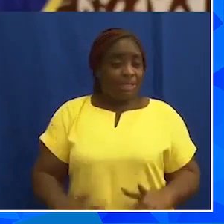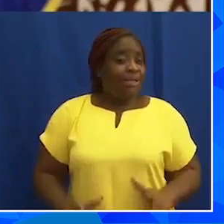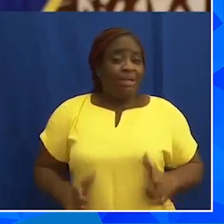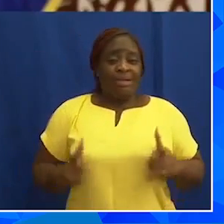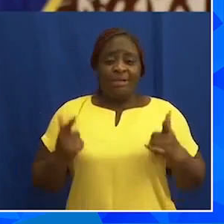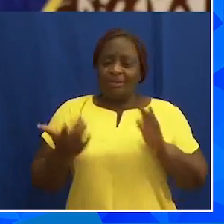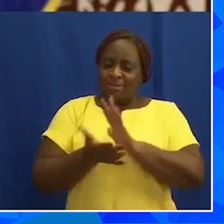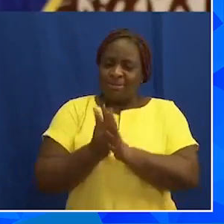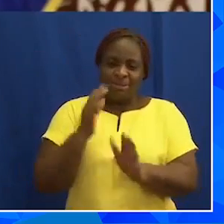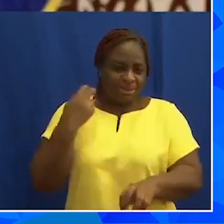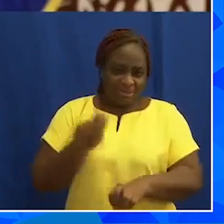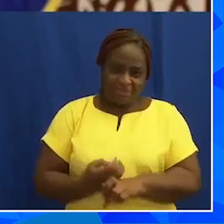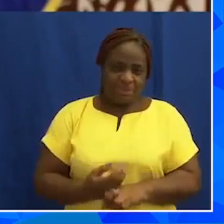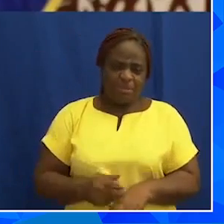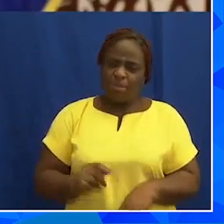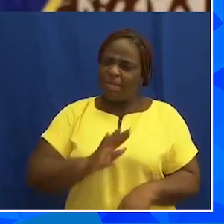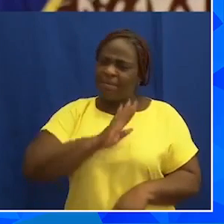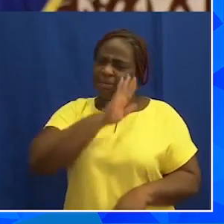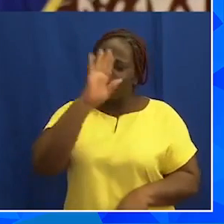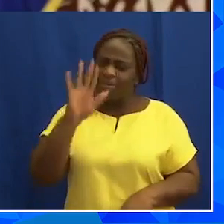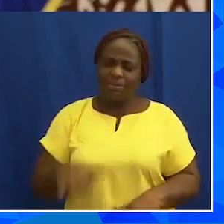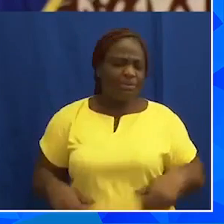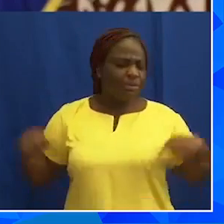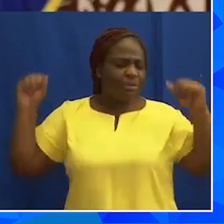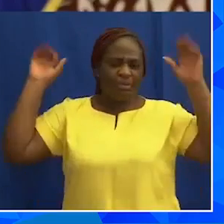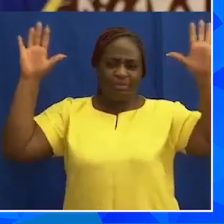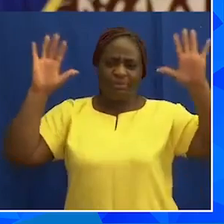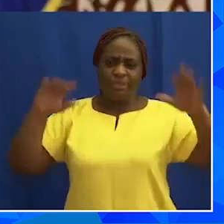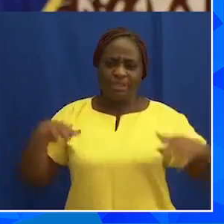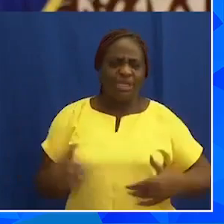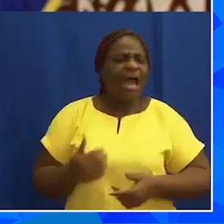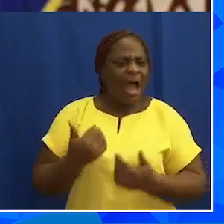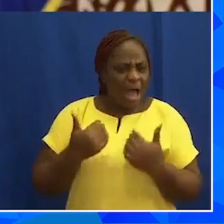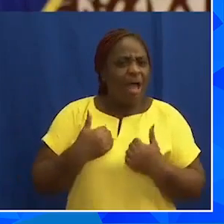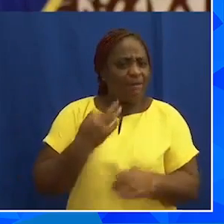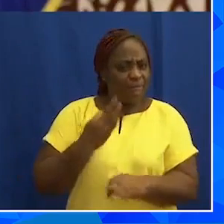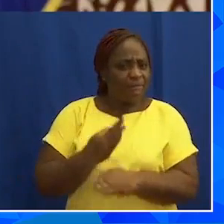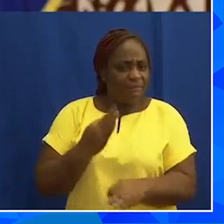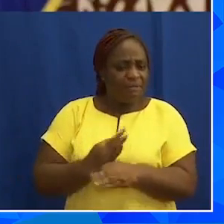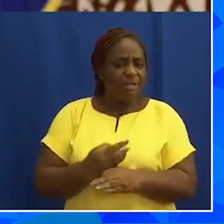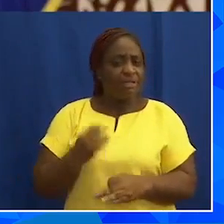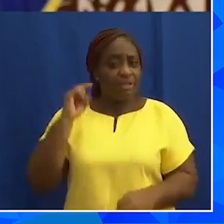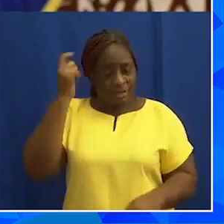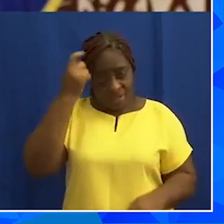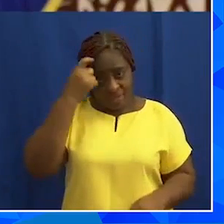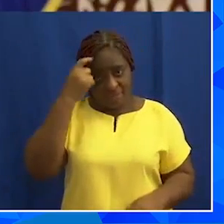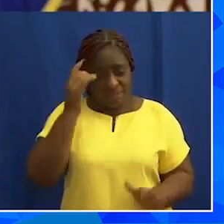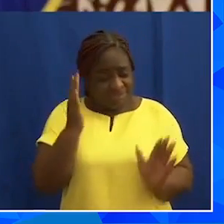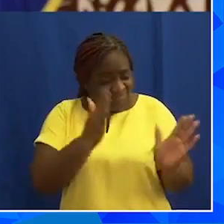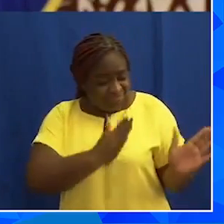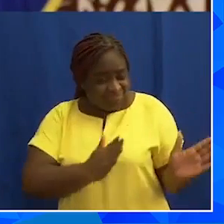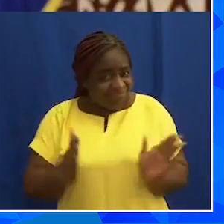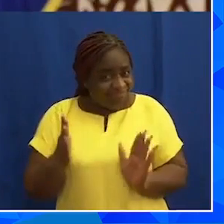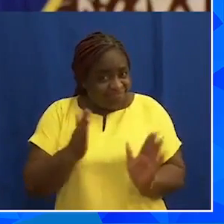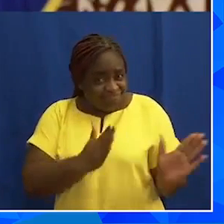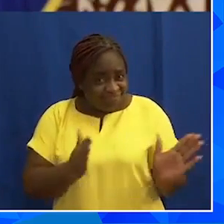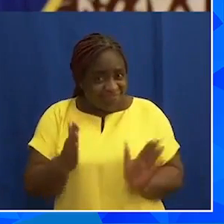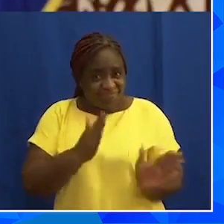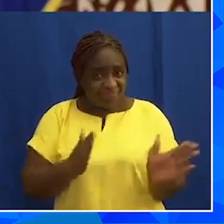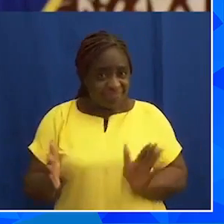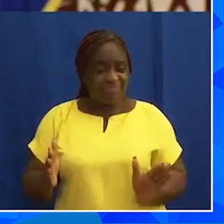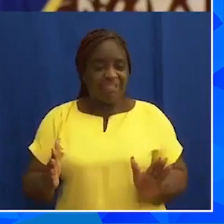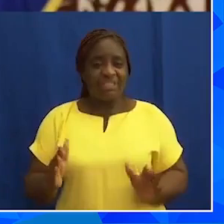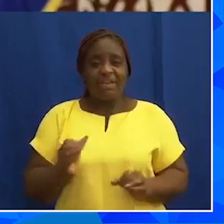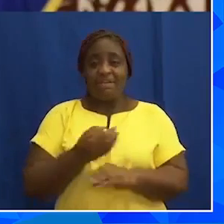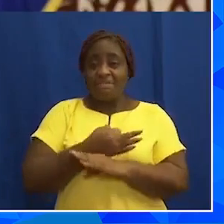how does the is to to the No, want that these are part